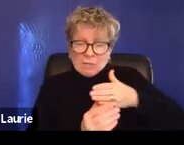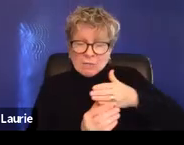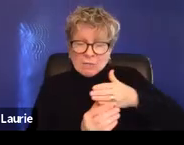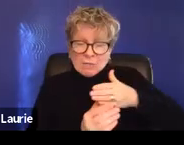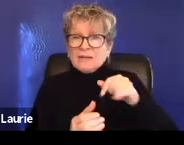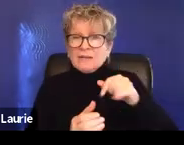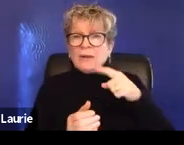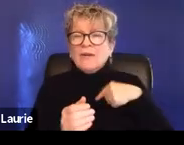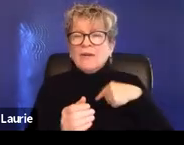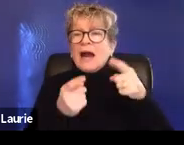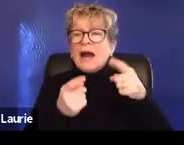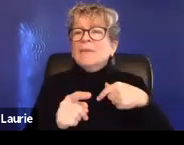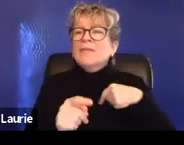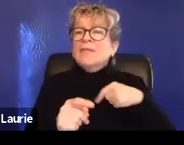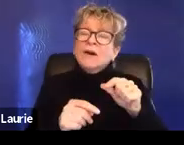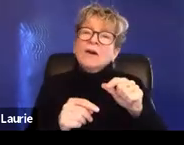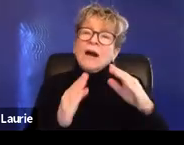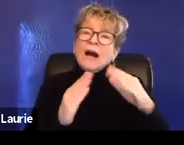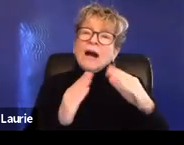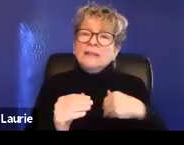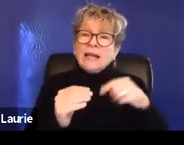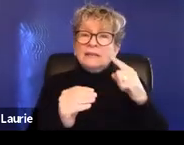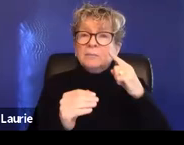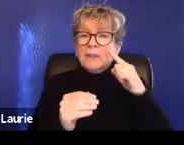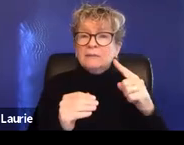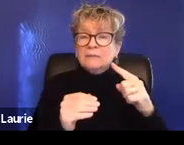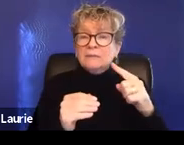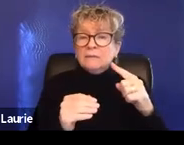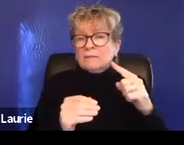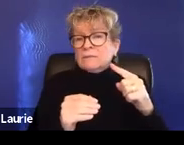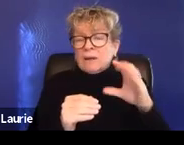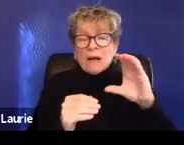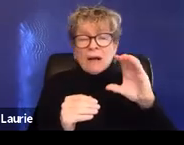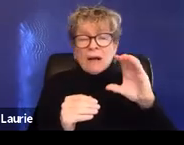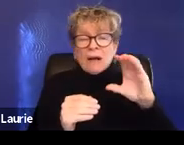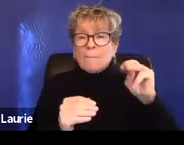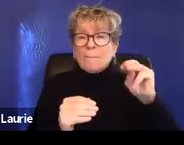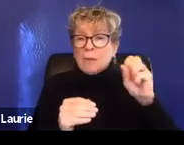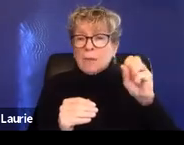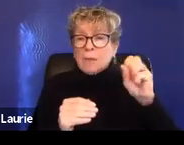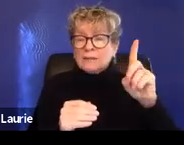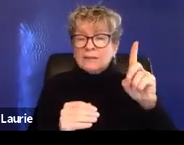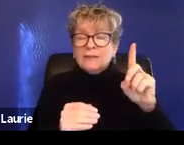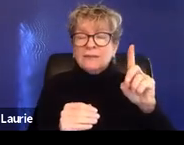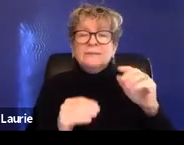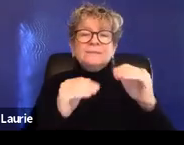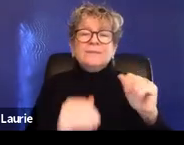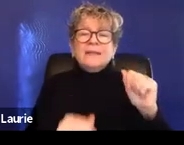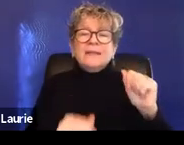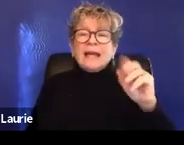has been compromised, getting that paperwork started around breaking the lease. 88 accommodations, like I talked about.